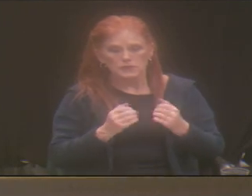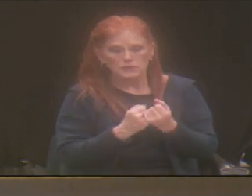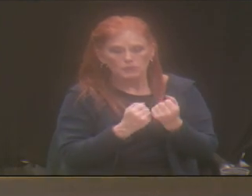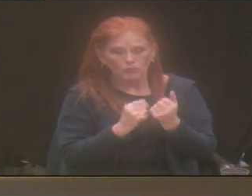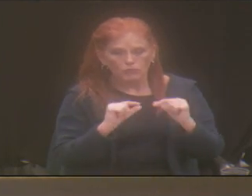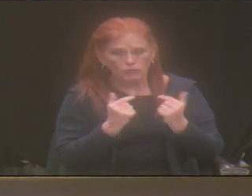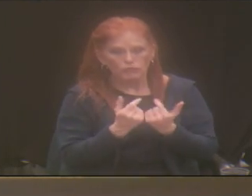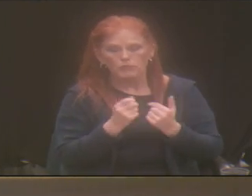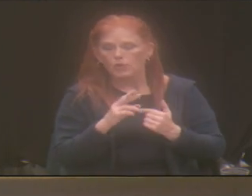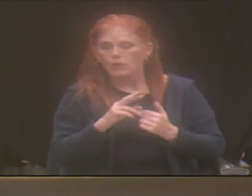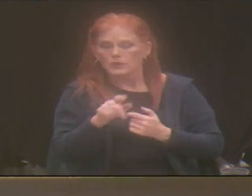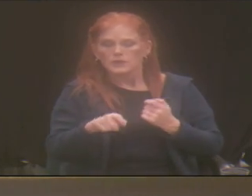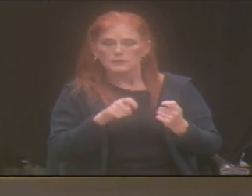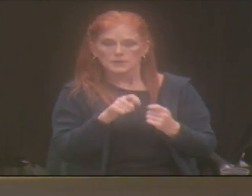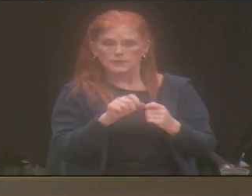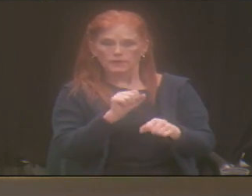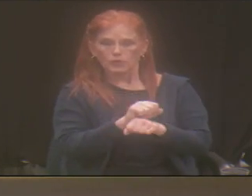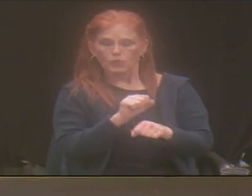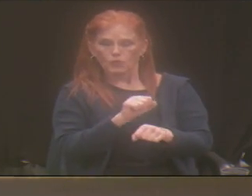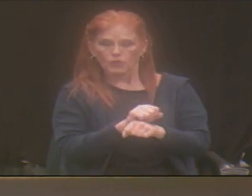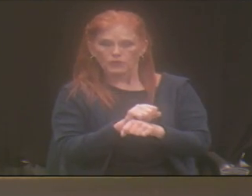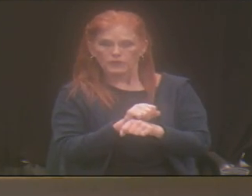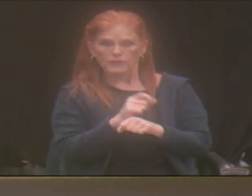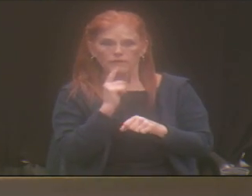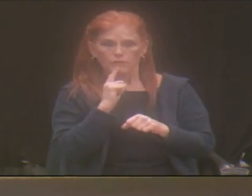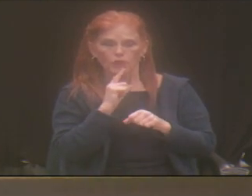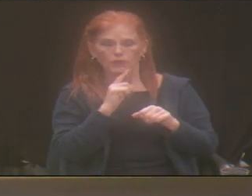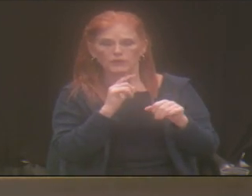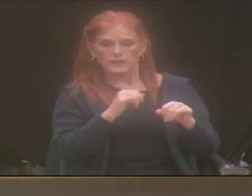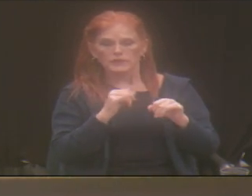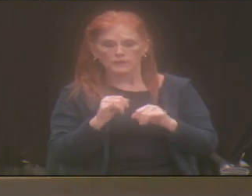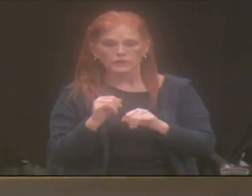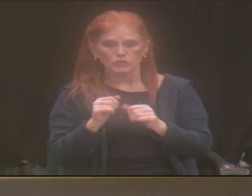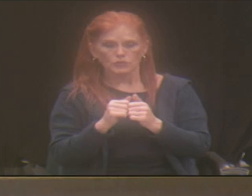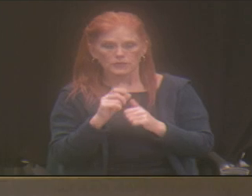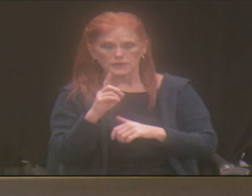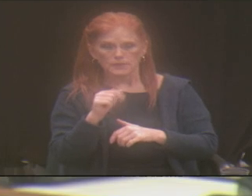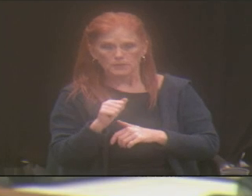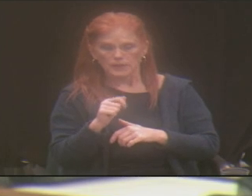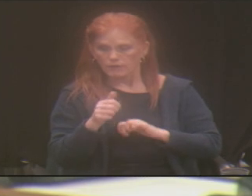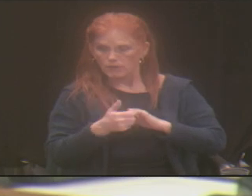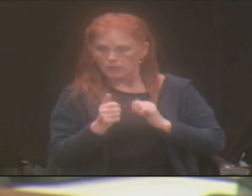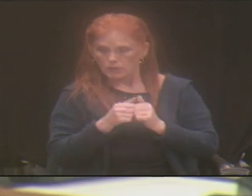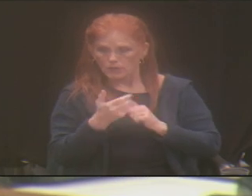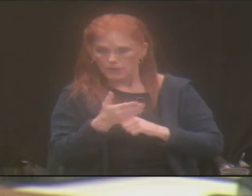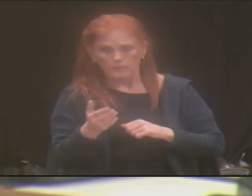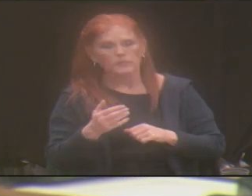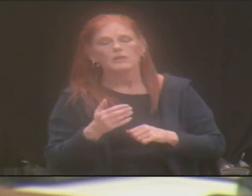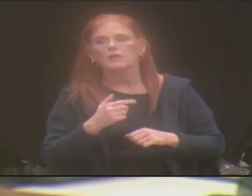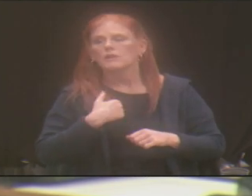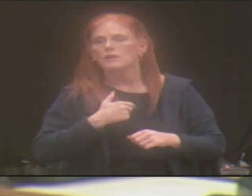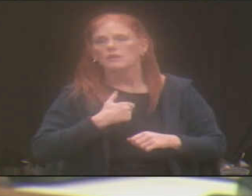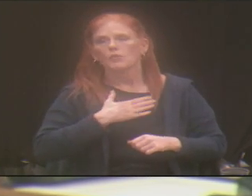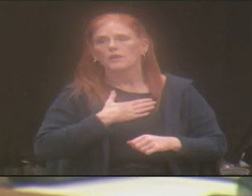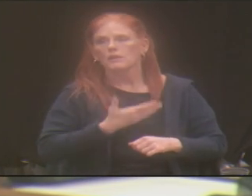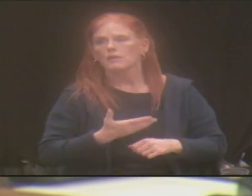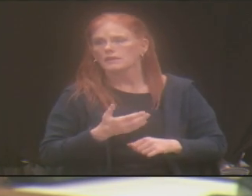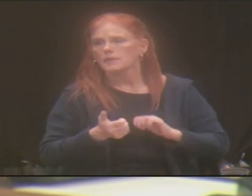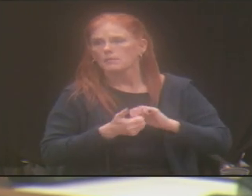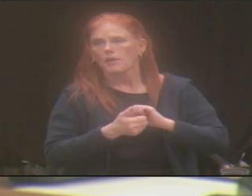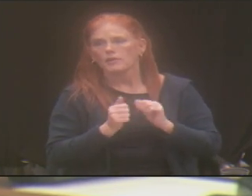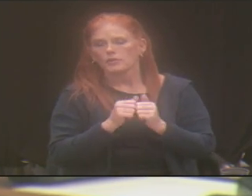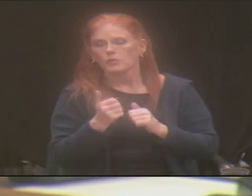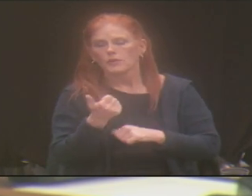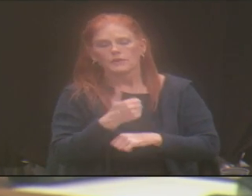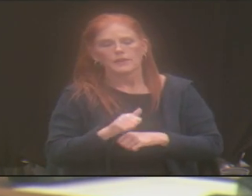or specific work in terms of individuals with disabilities. We will partner with anyone. You do not even have